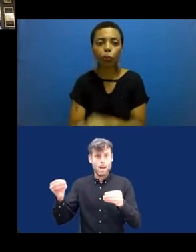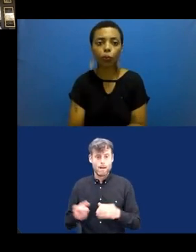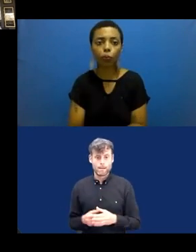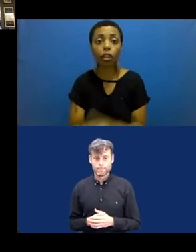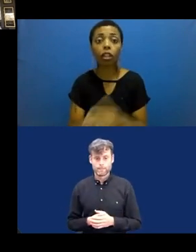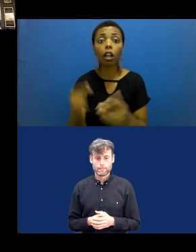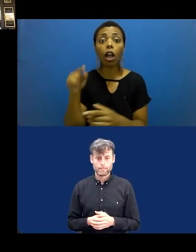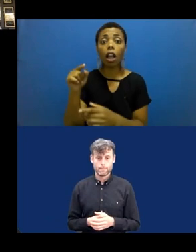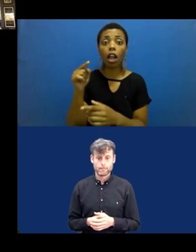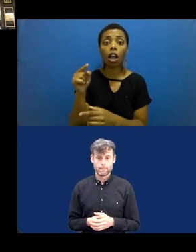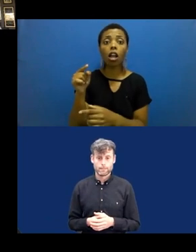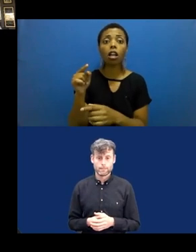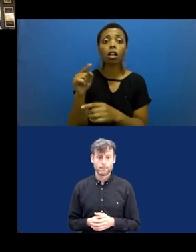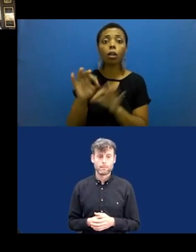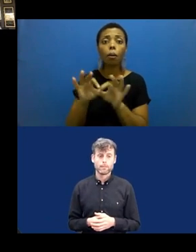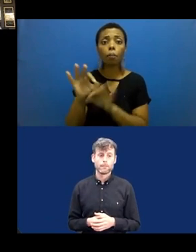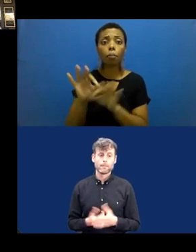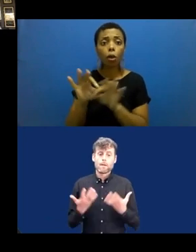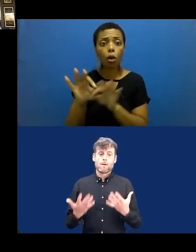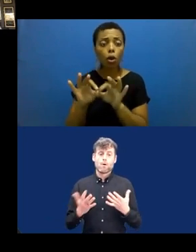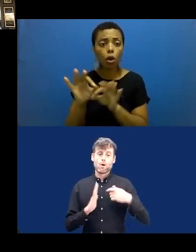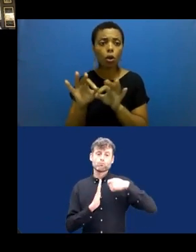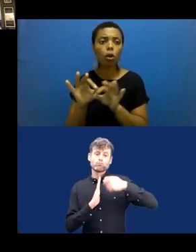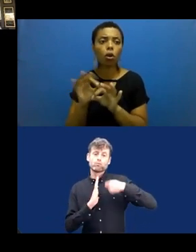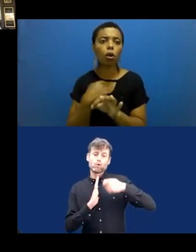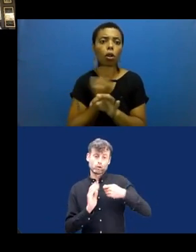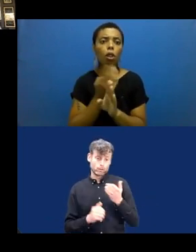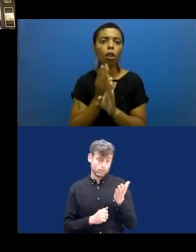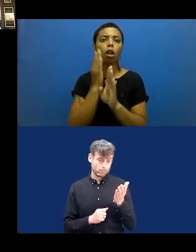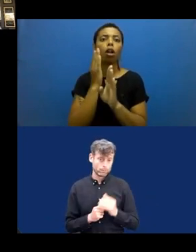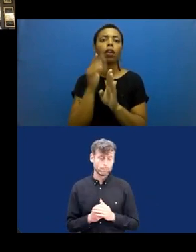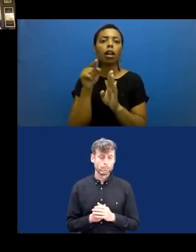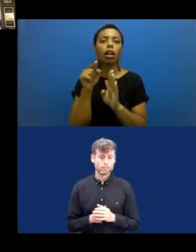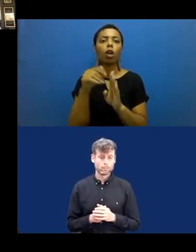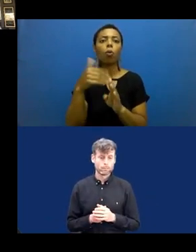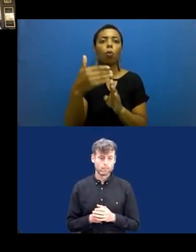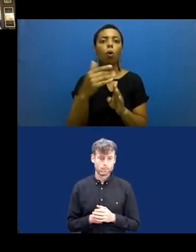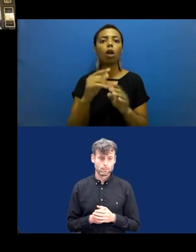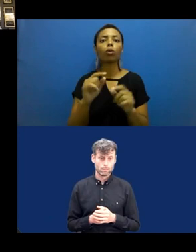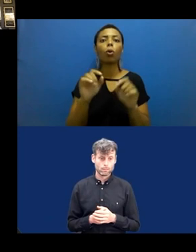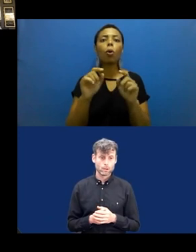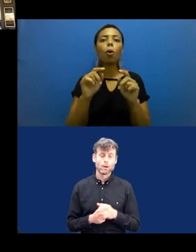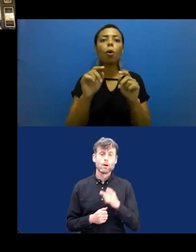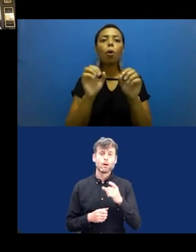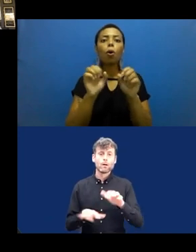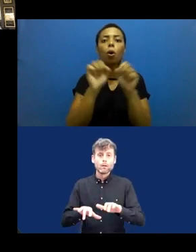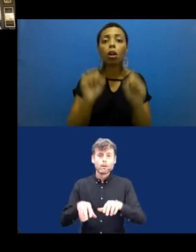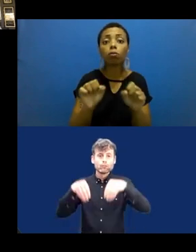cover the exit system, a software project that we